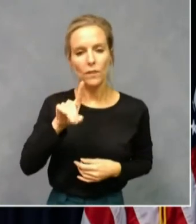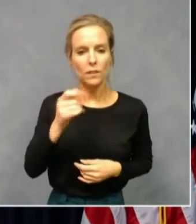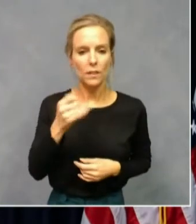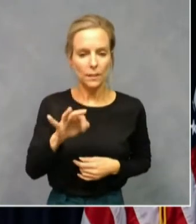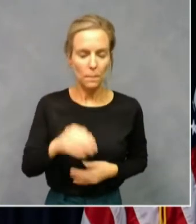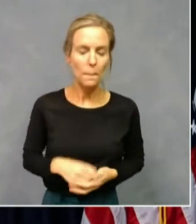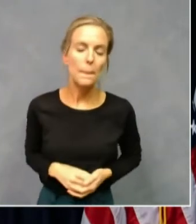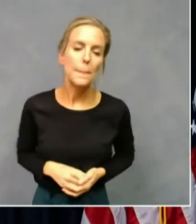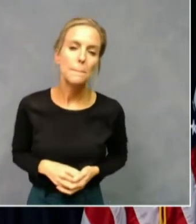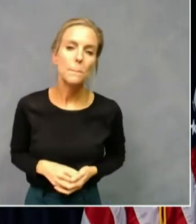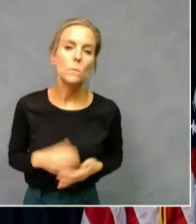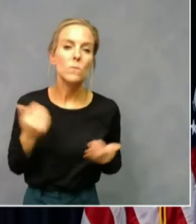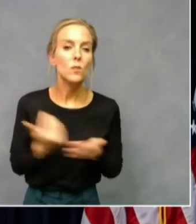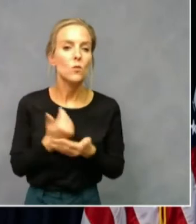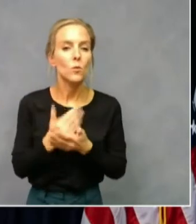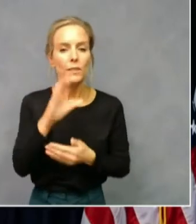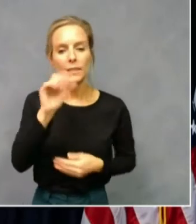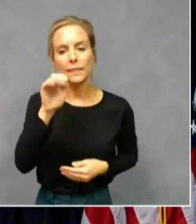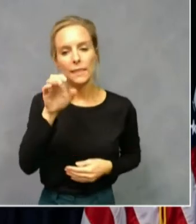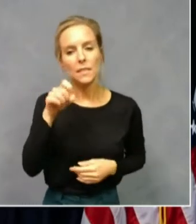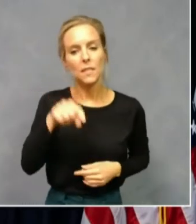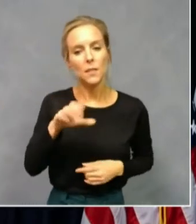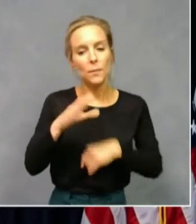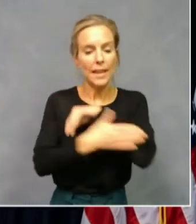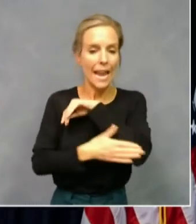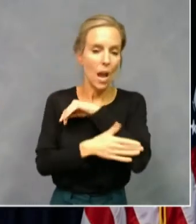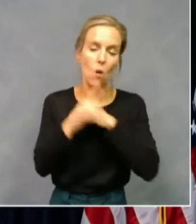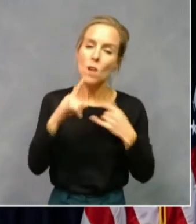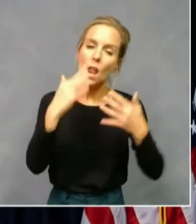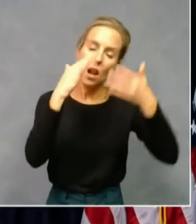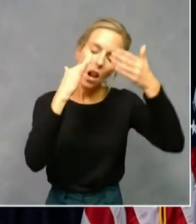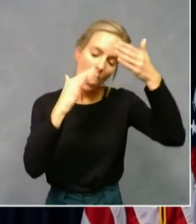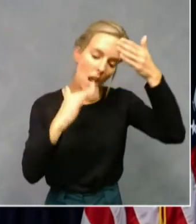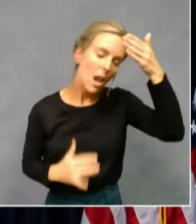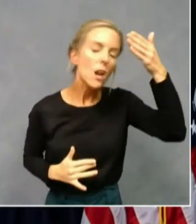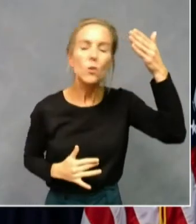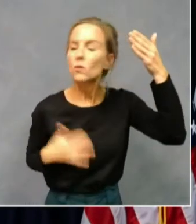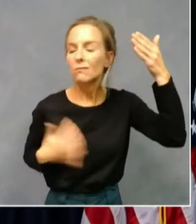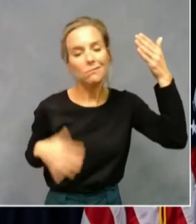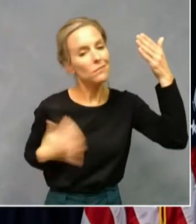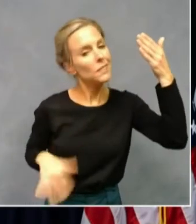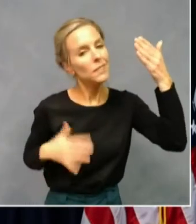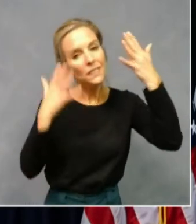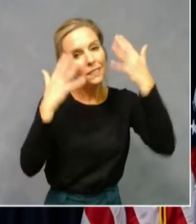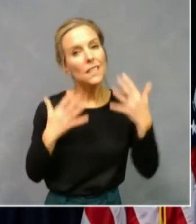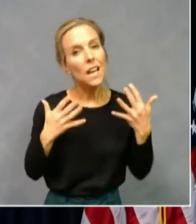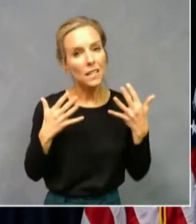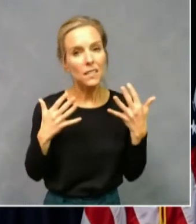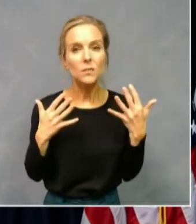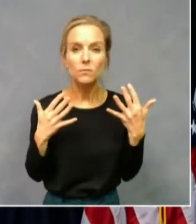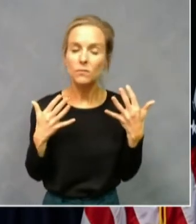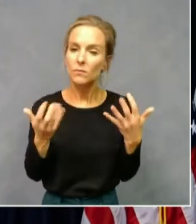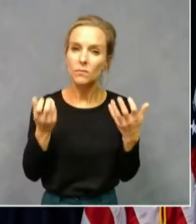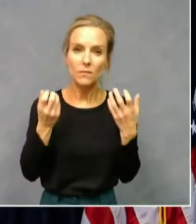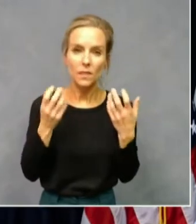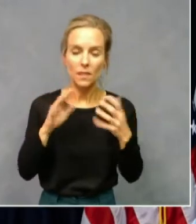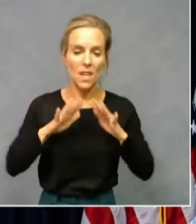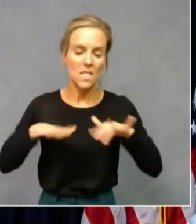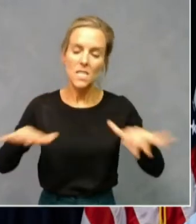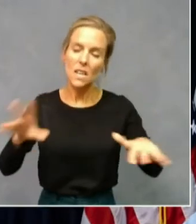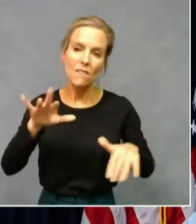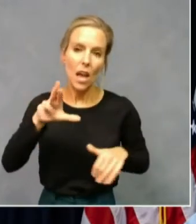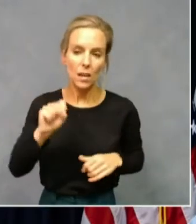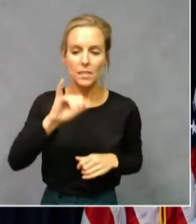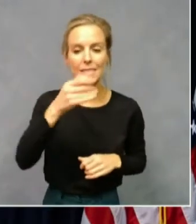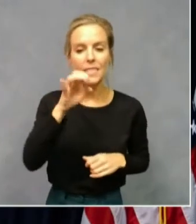by county. It's a really long list because, sadly, there is a lot of this virus. Jefferson County